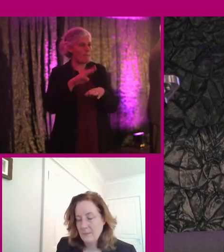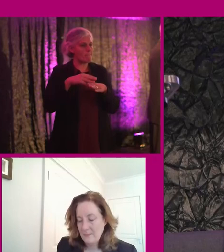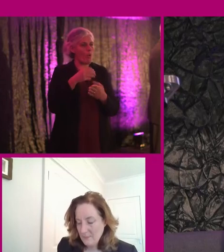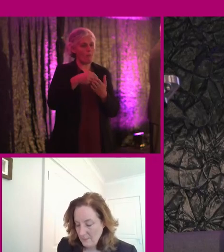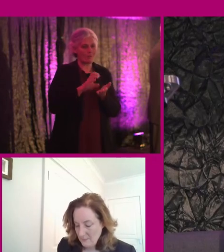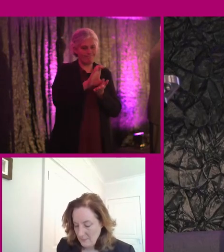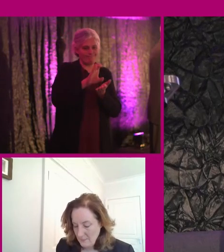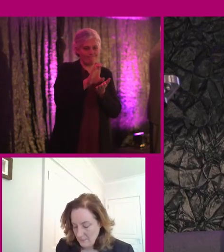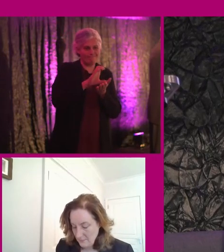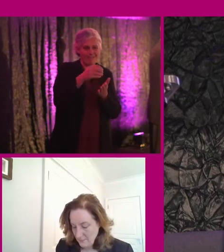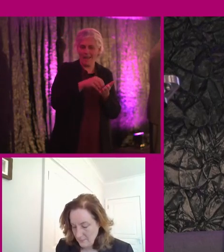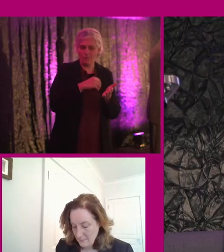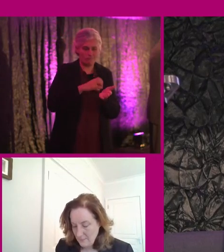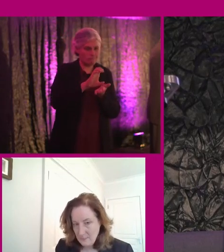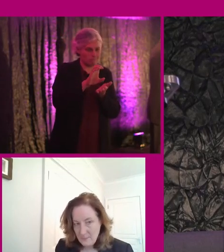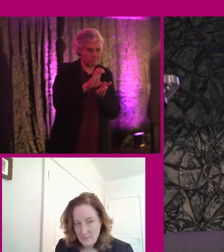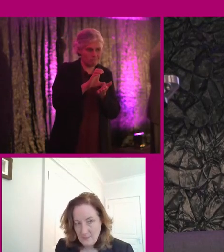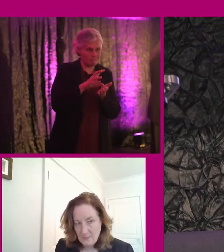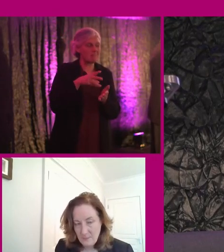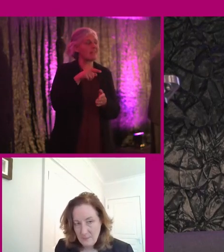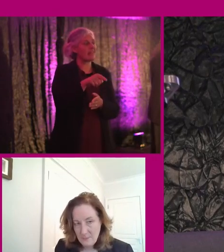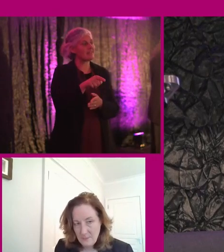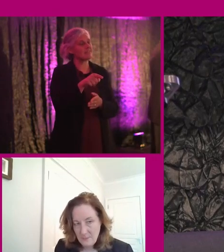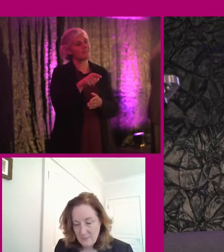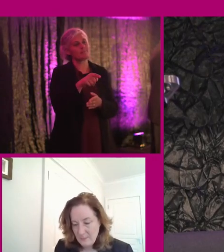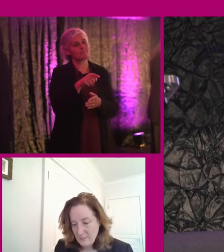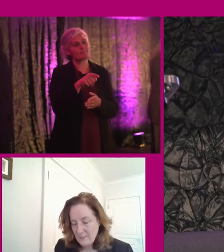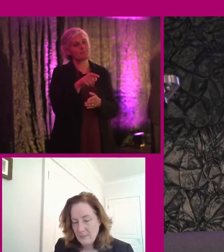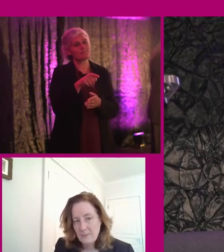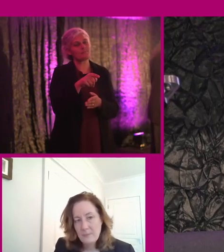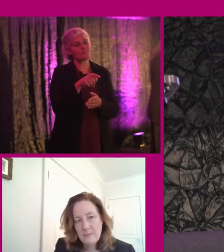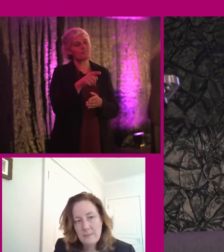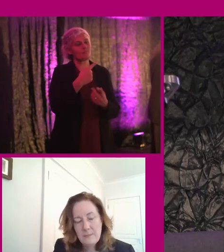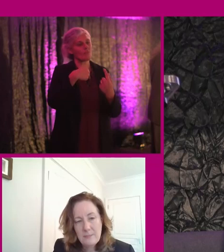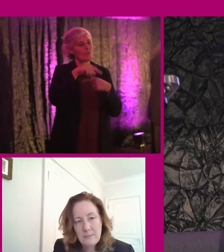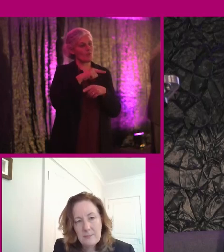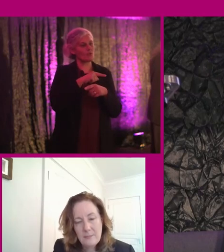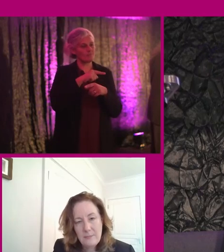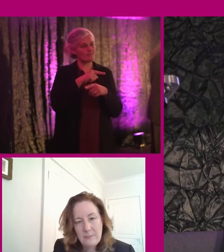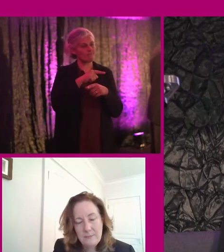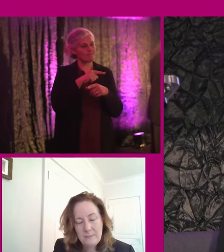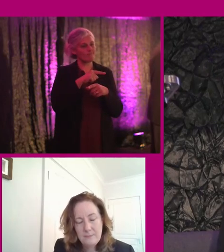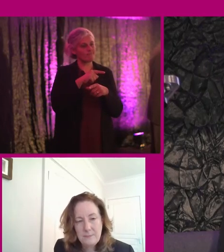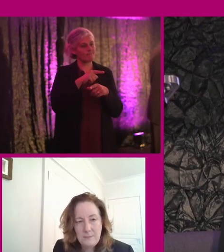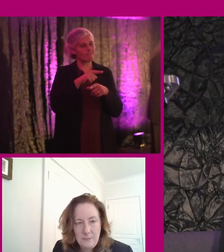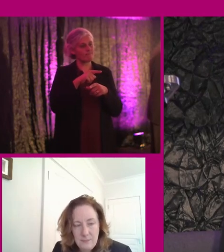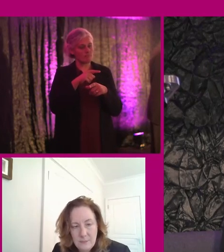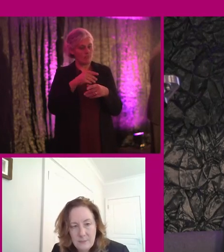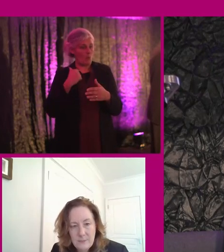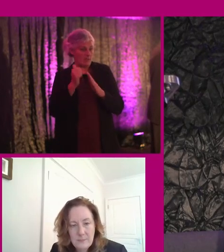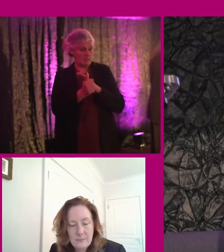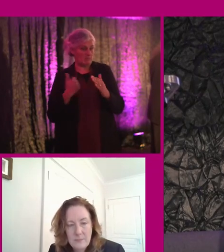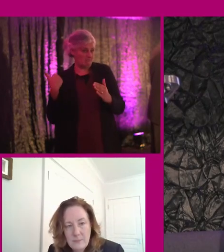money on it. And that's just our long-held experience.